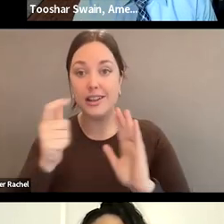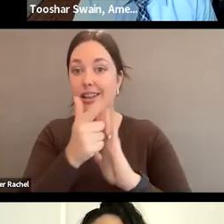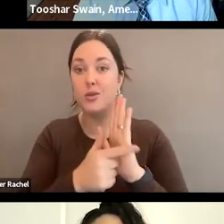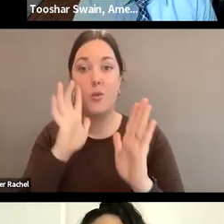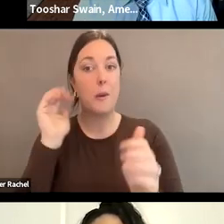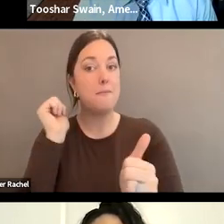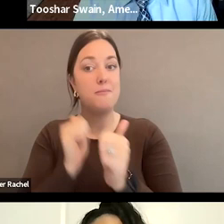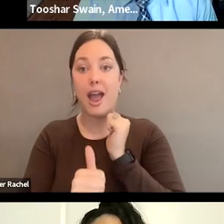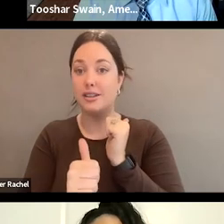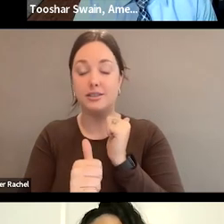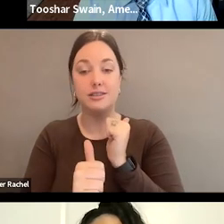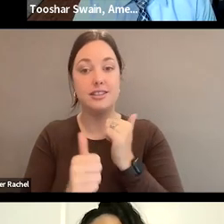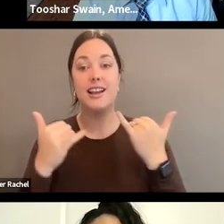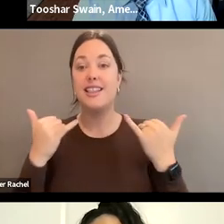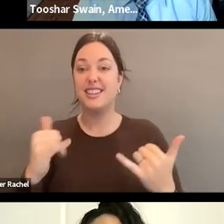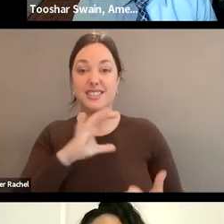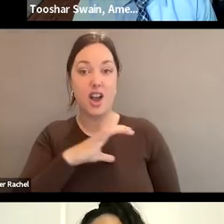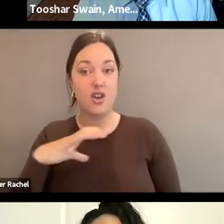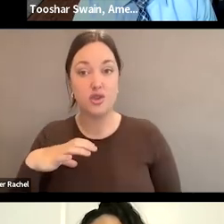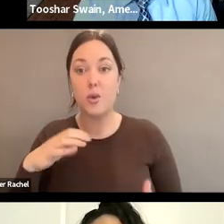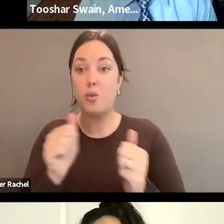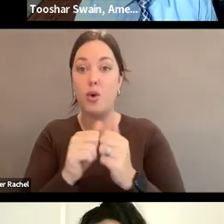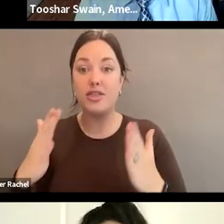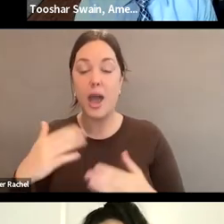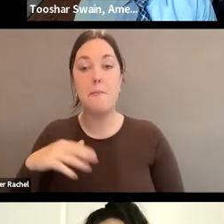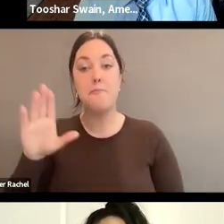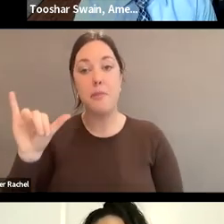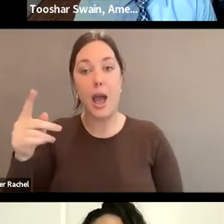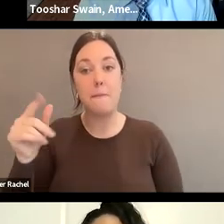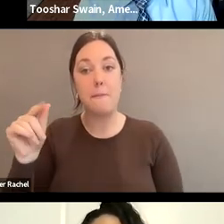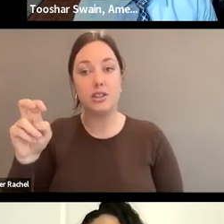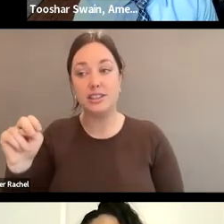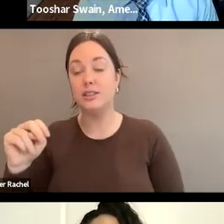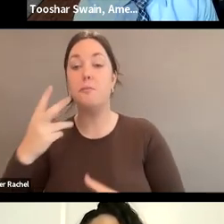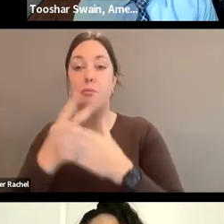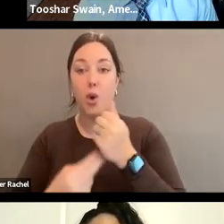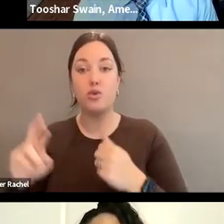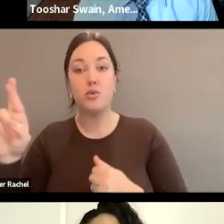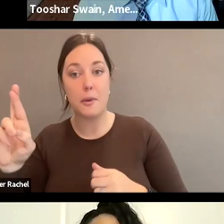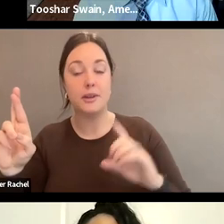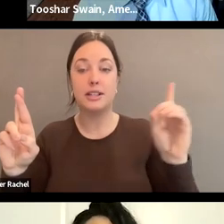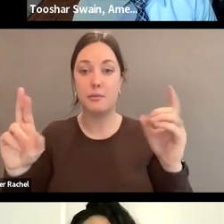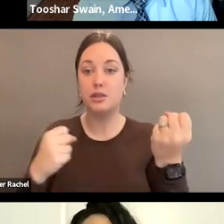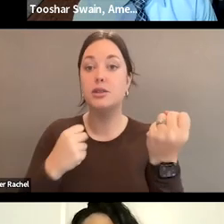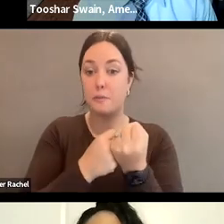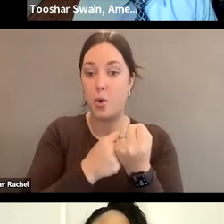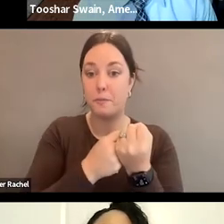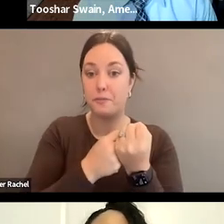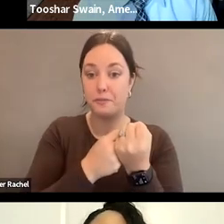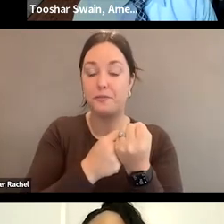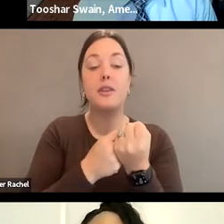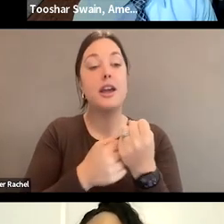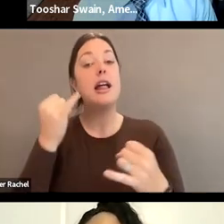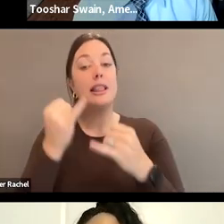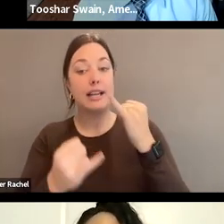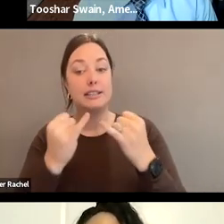pass this Congress without bipartisan support. Lastly, arts are